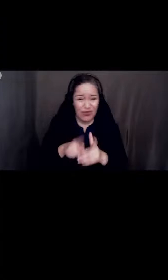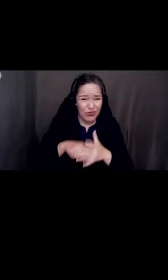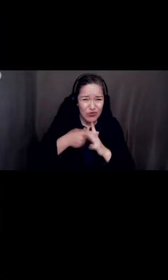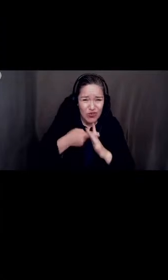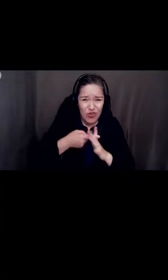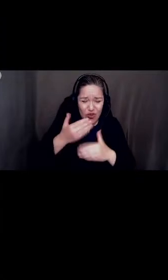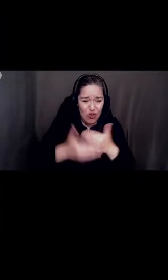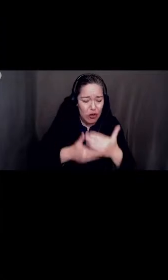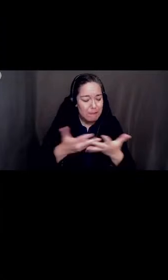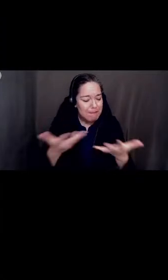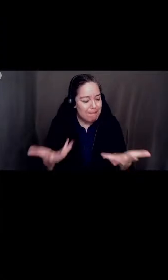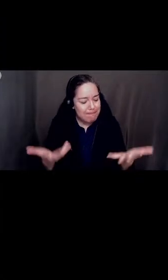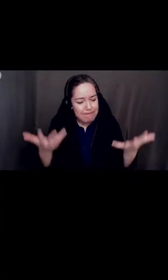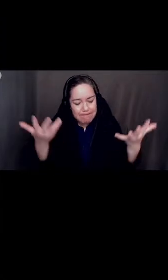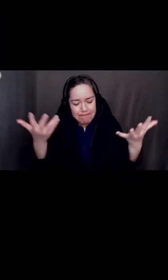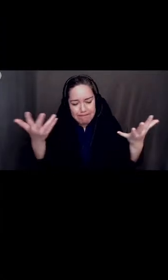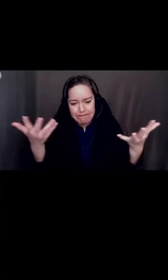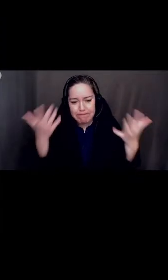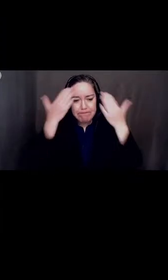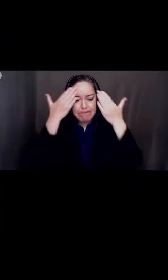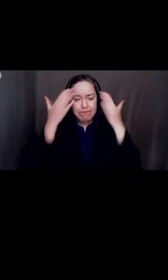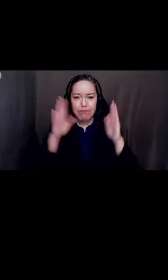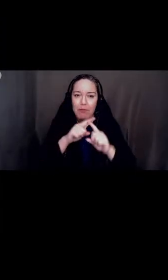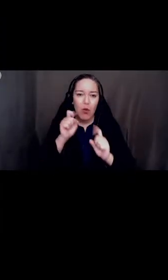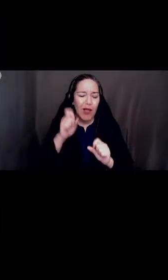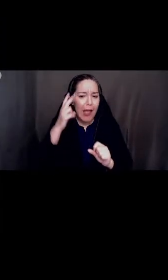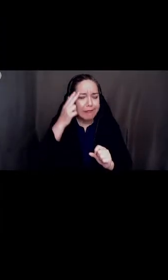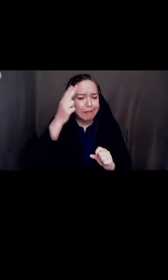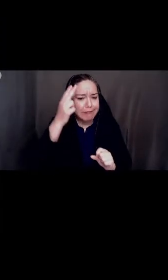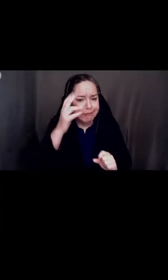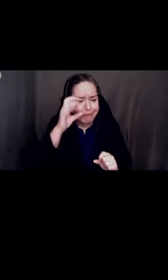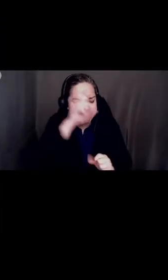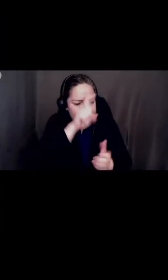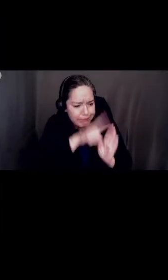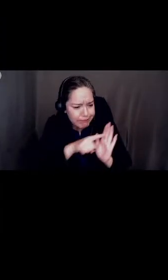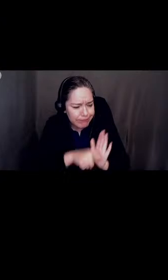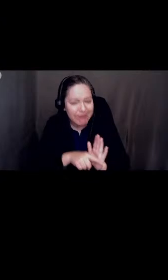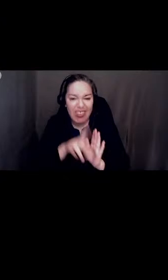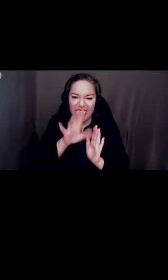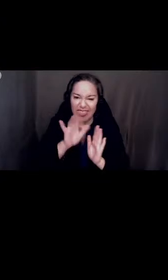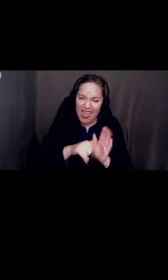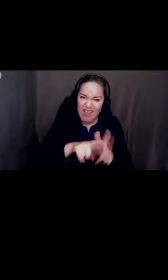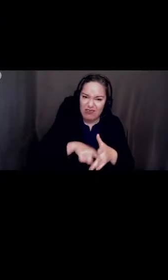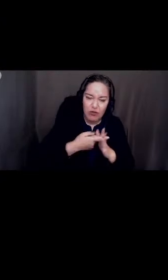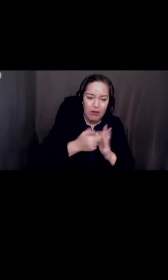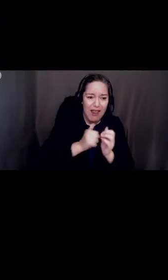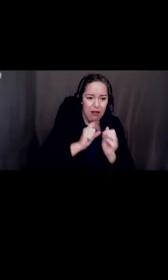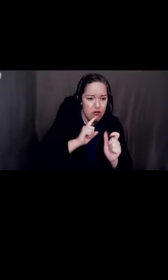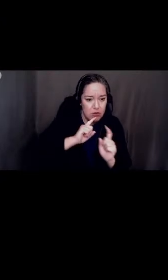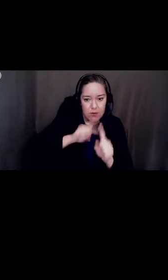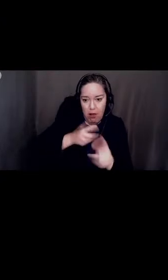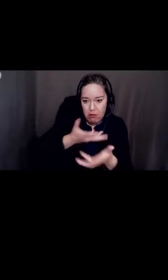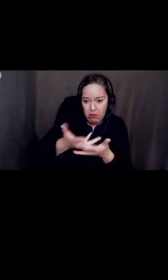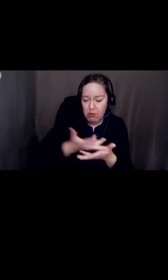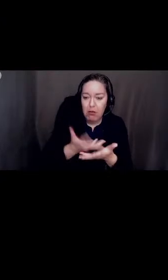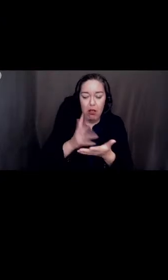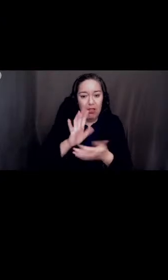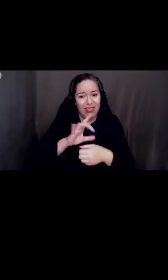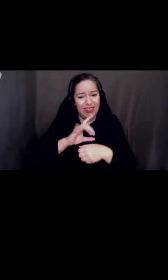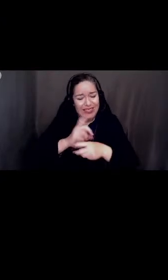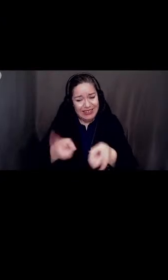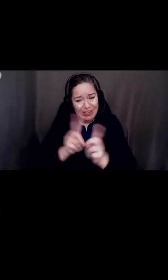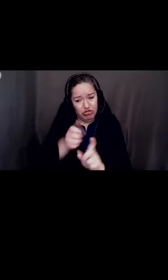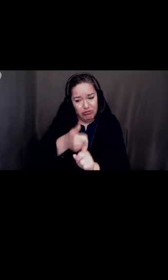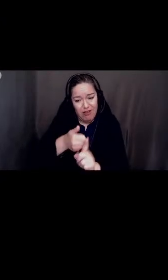to the complexity of diversity in a growing district. Our institutions of governance